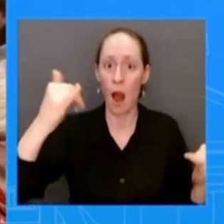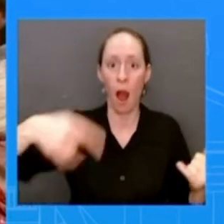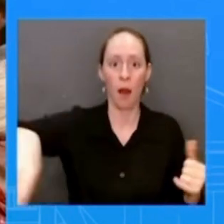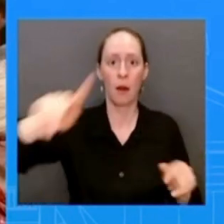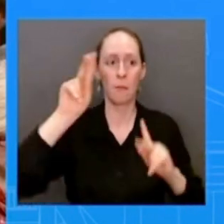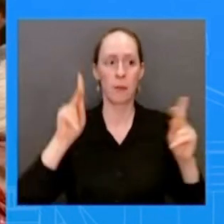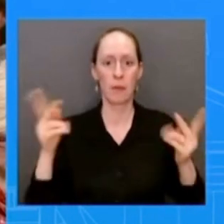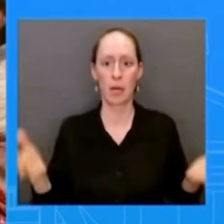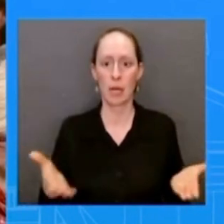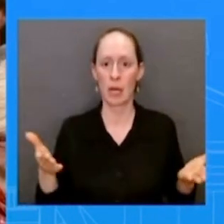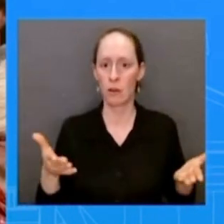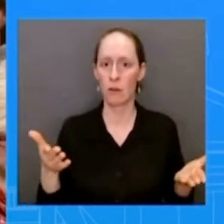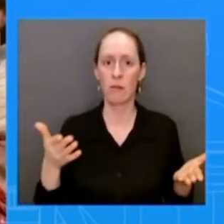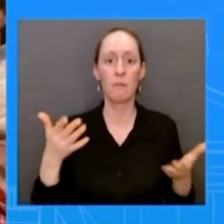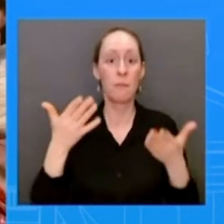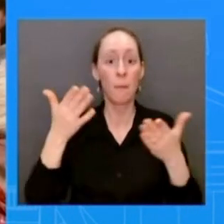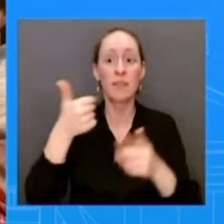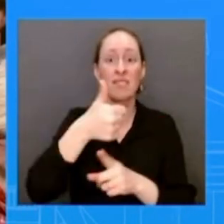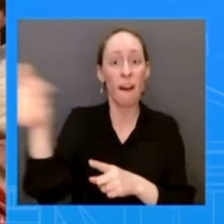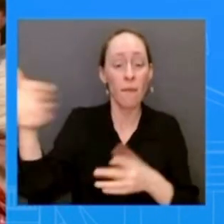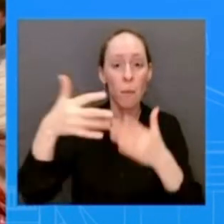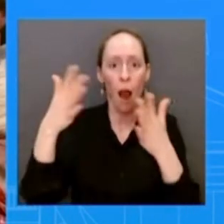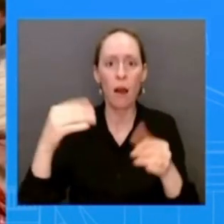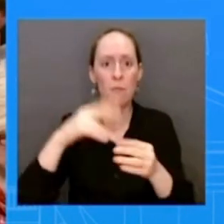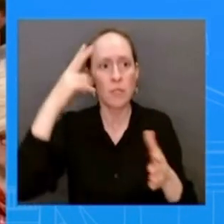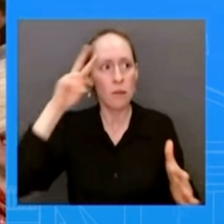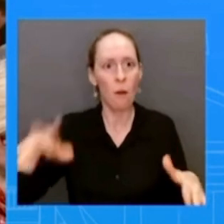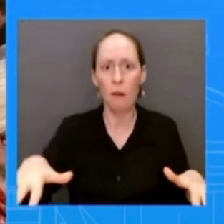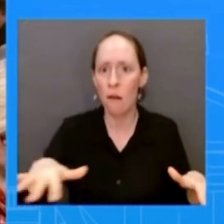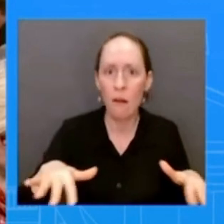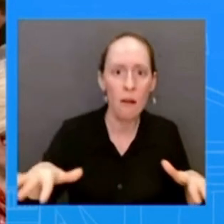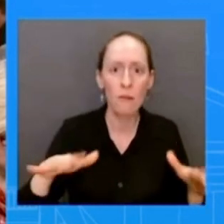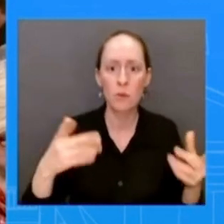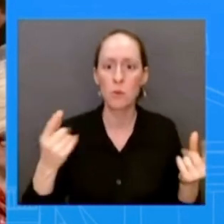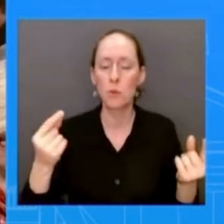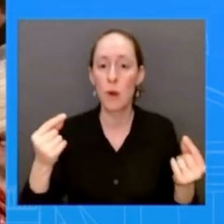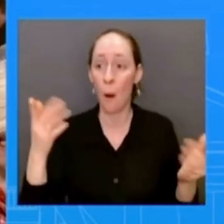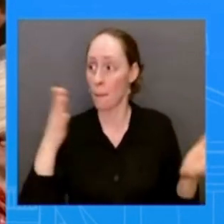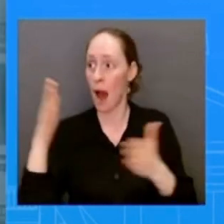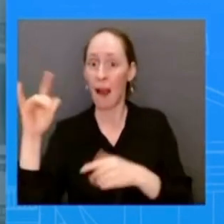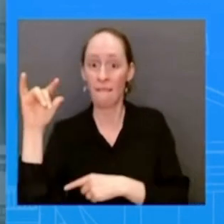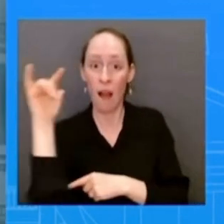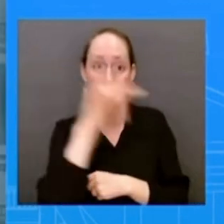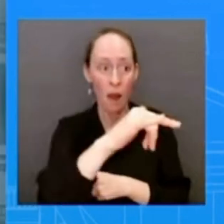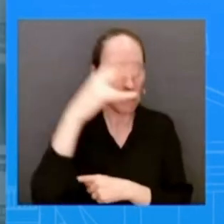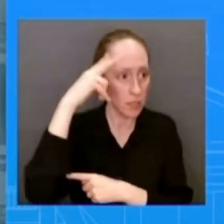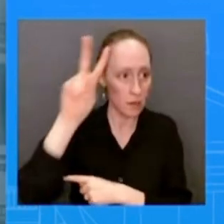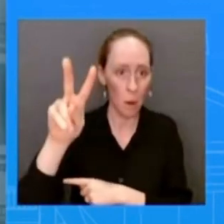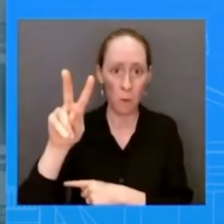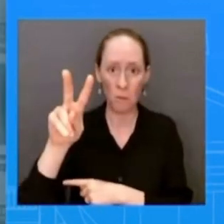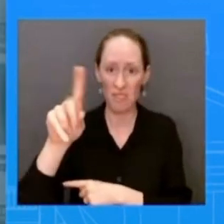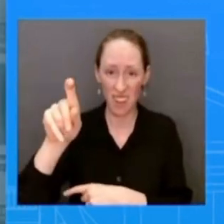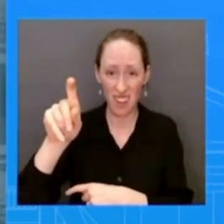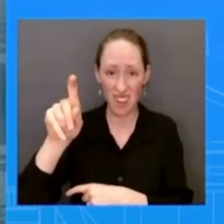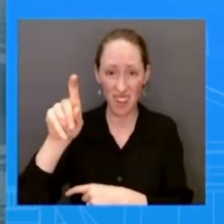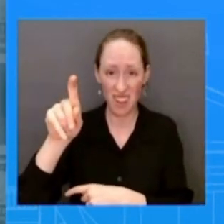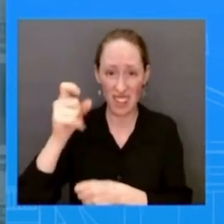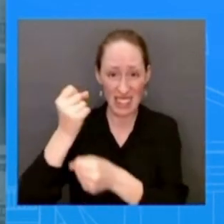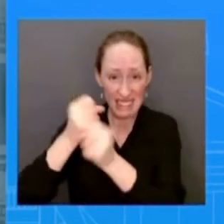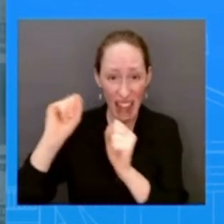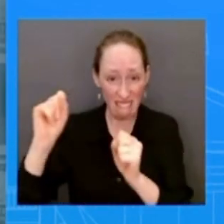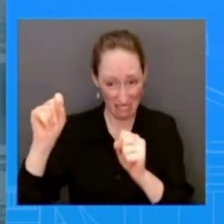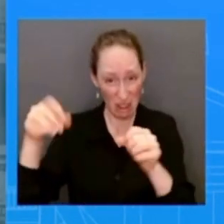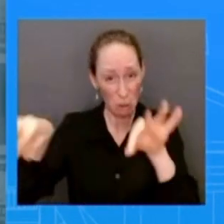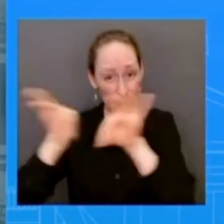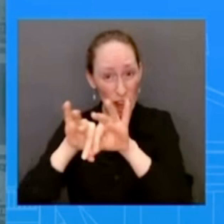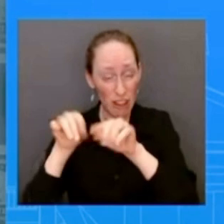continue with those plans or is it safe to go to mexico what what is the administration's message to those folks so we we take it very seriously when it comes to